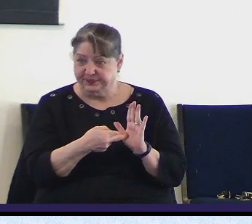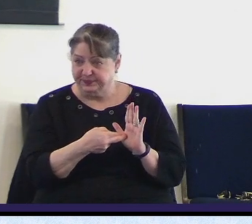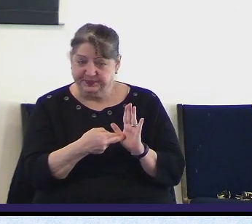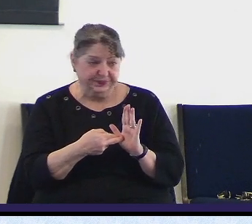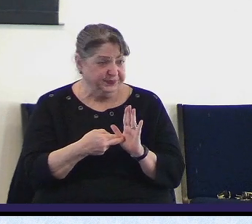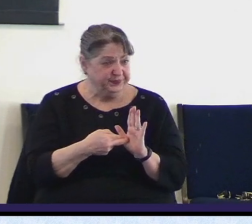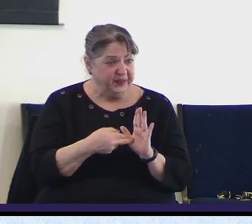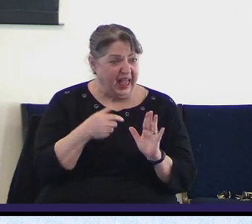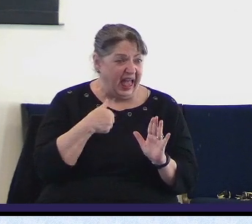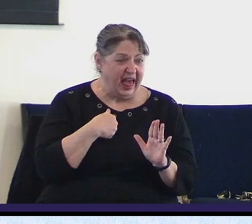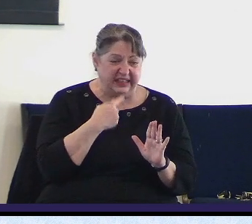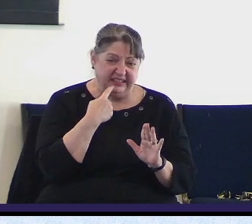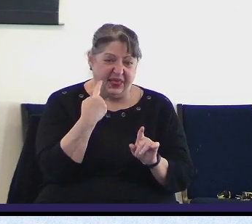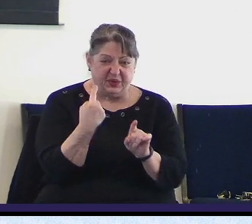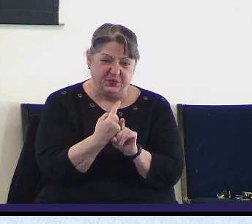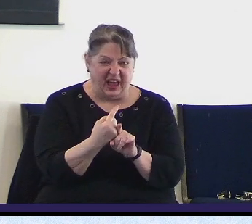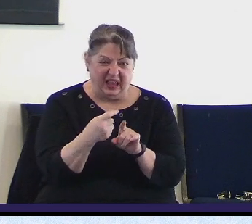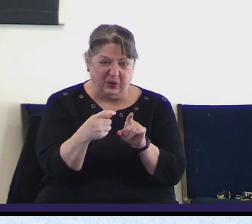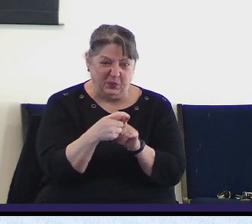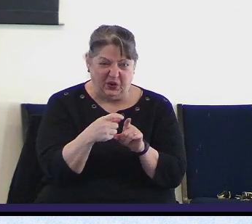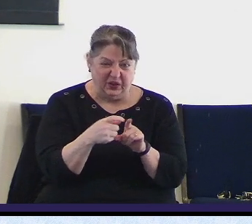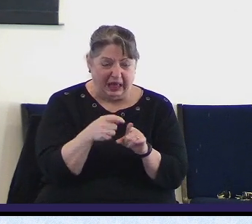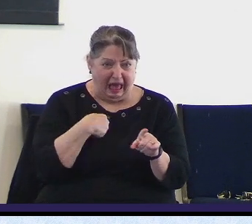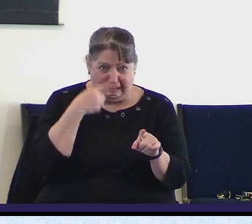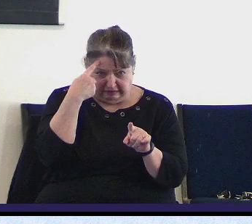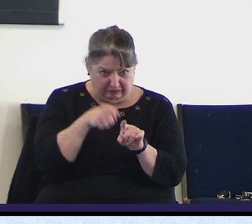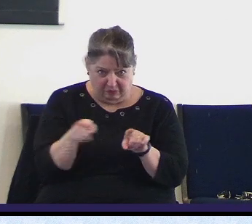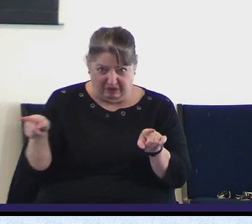say what's politically correct even if you disagree with it.